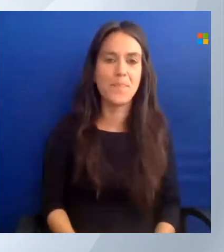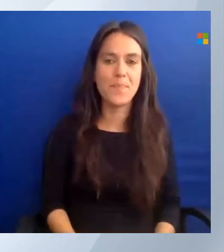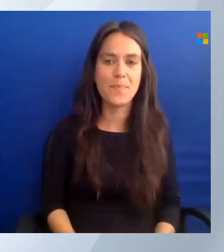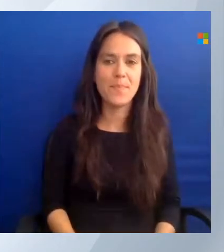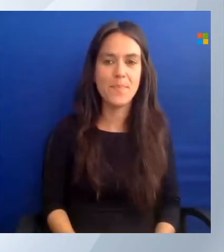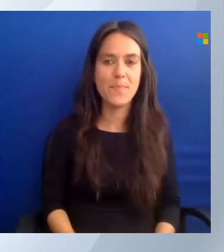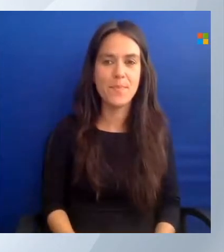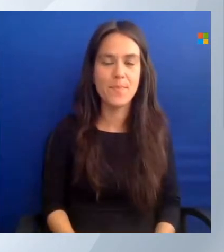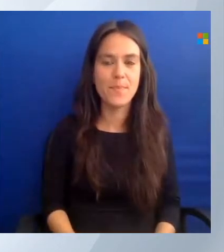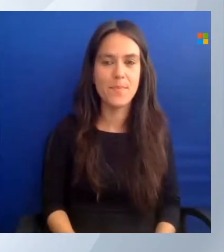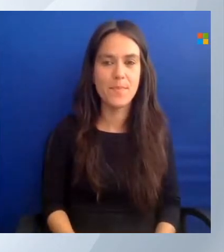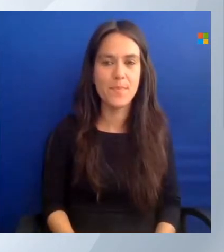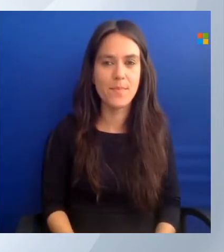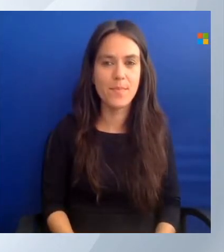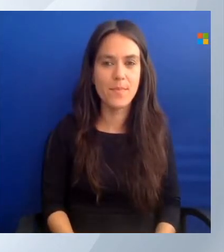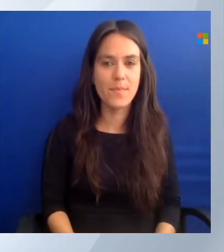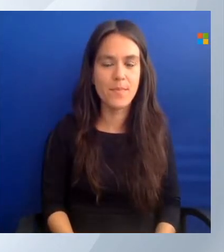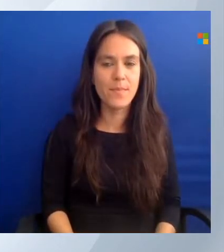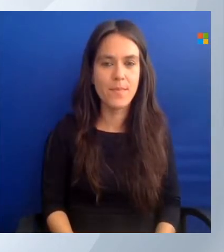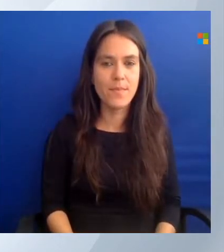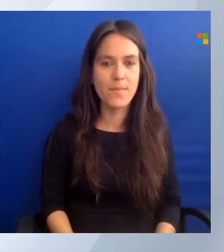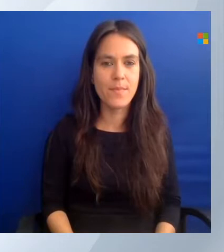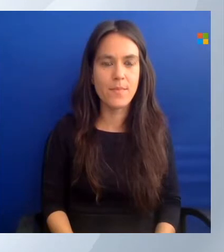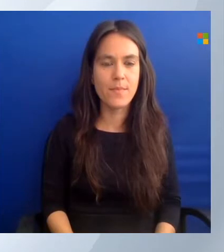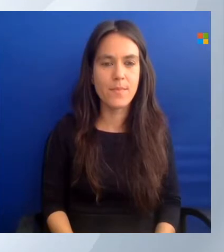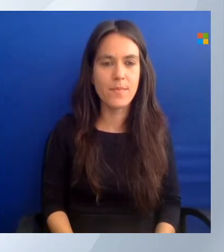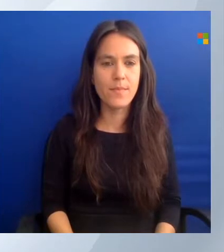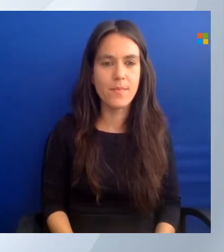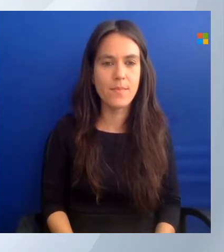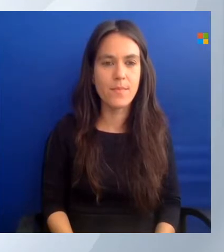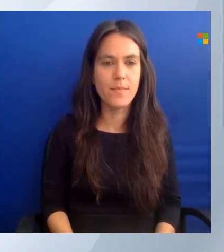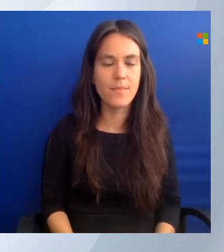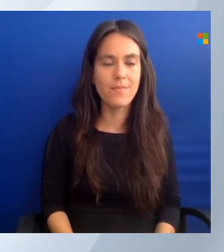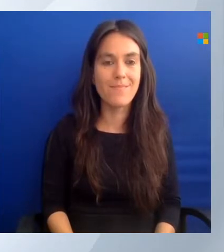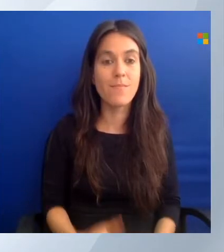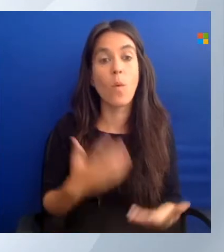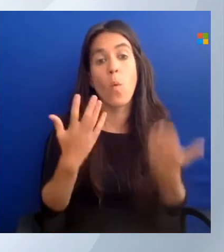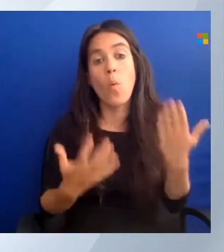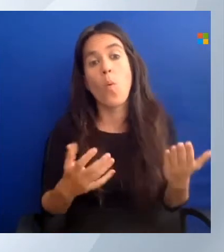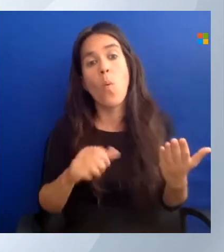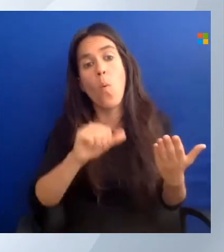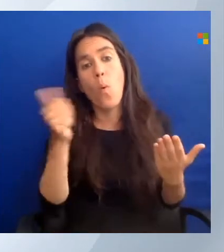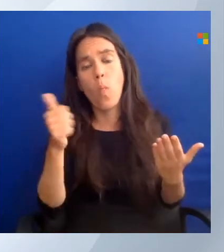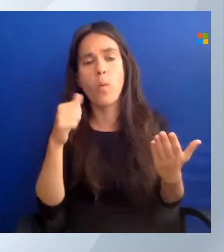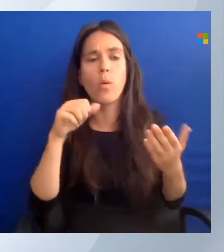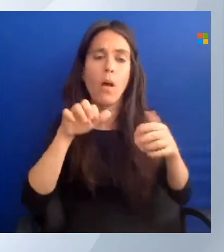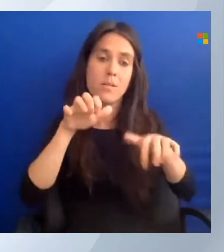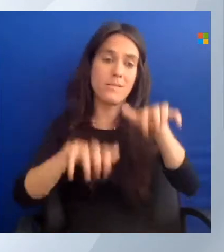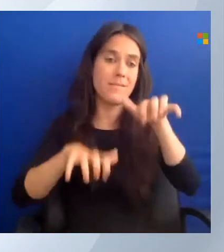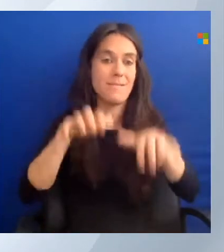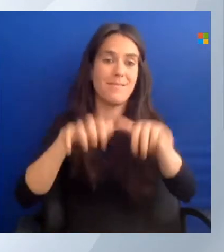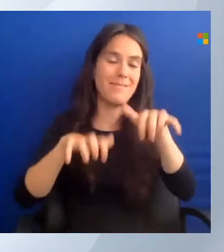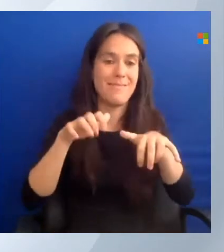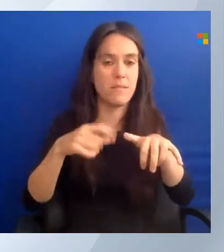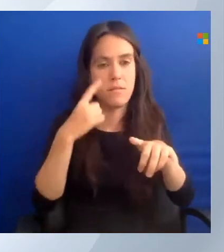can use Terraform, for instance. I can use Puppet here.